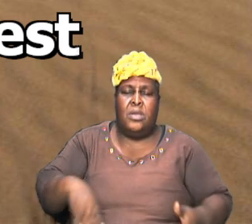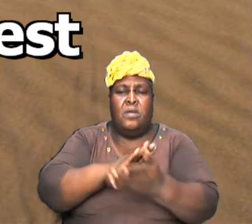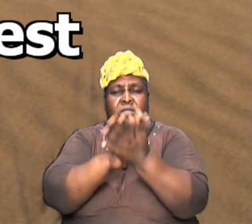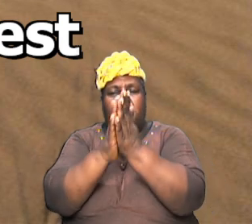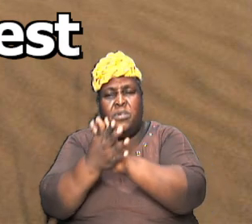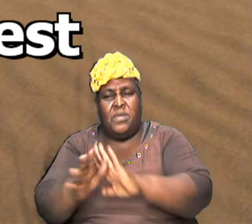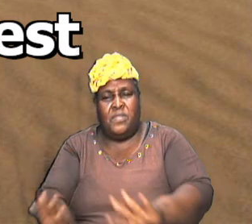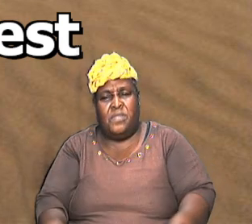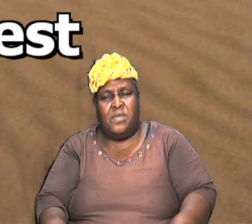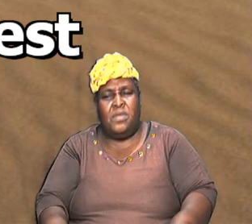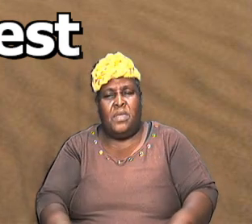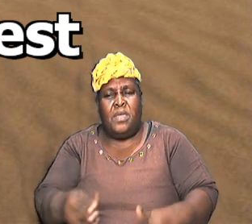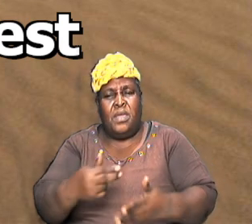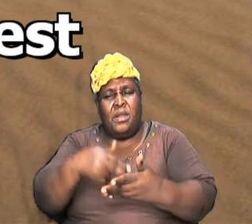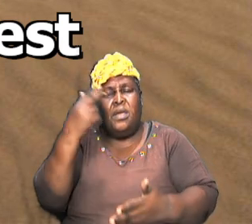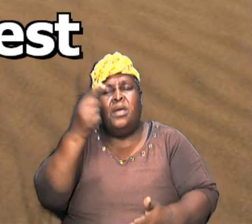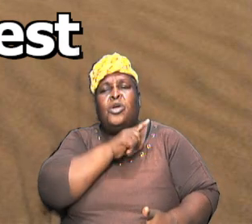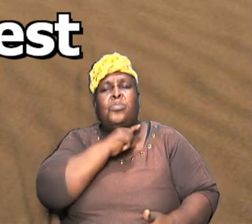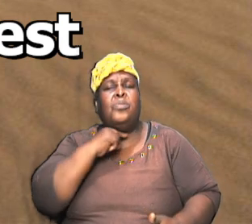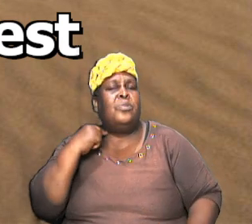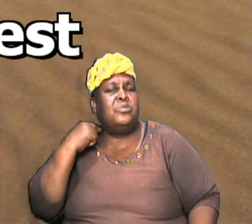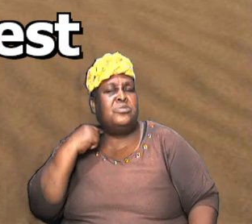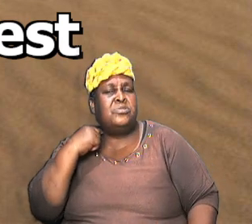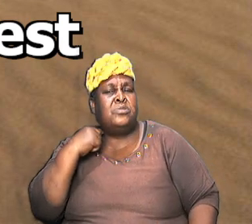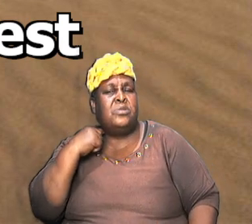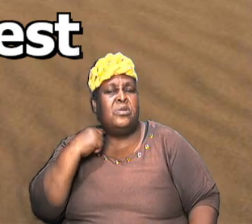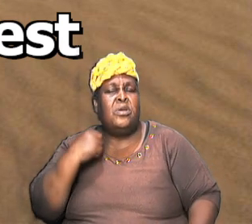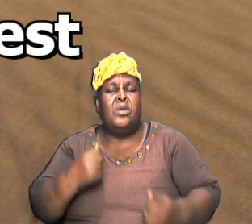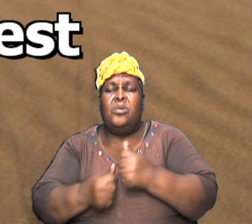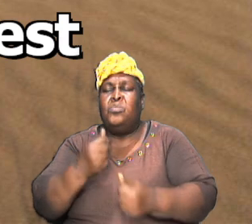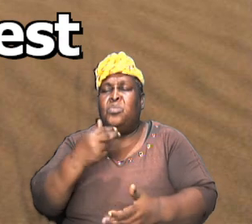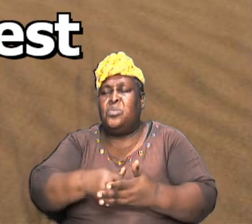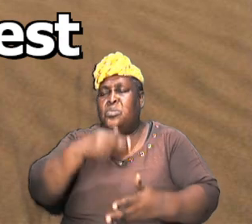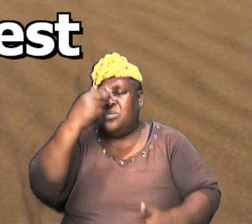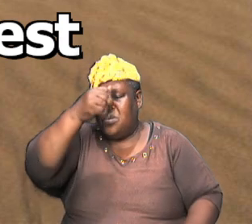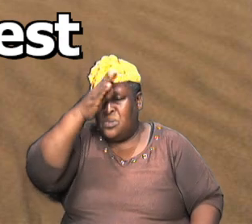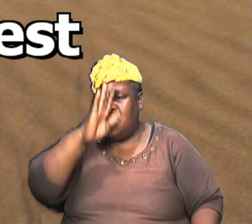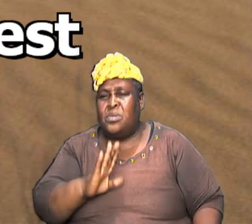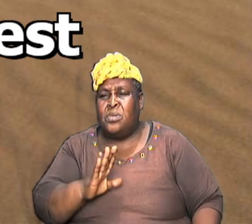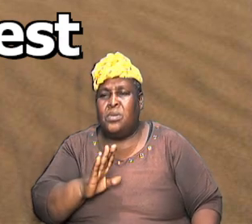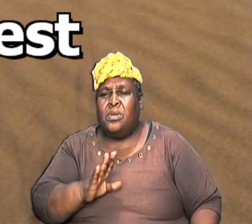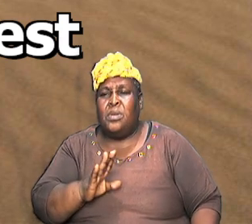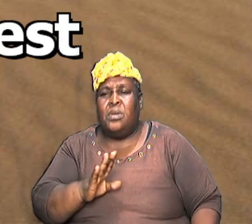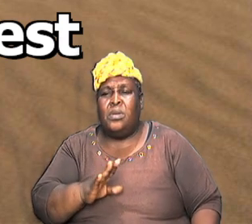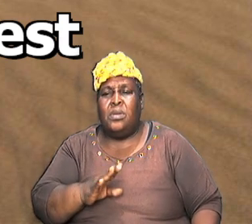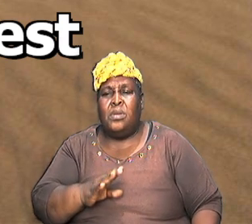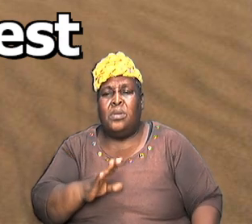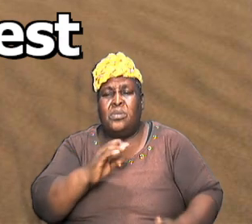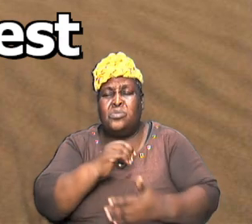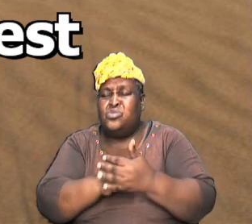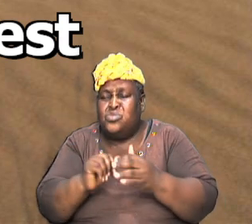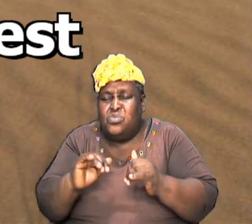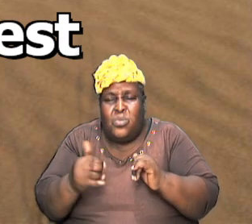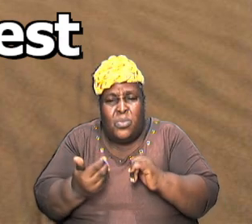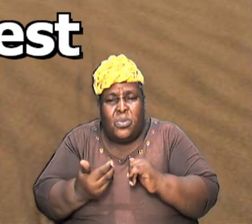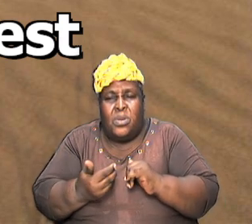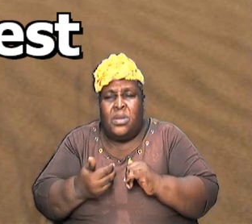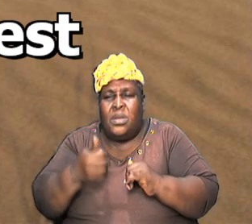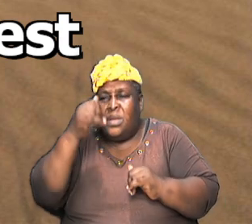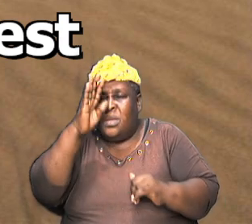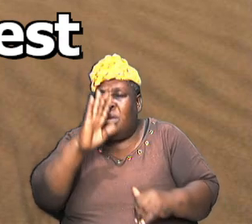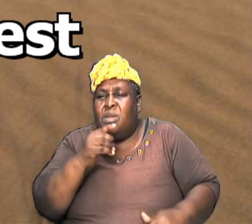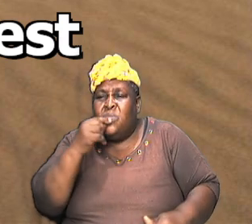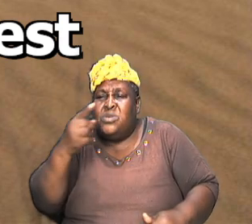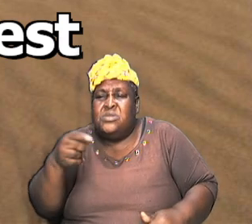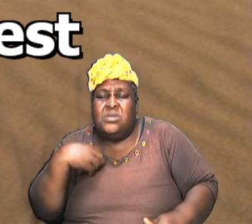and that he is a high priest of the most high God so that somehow God was